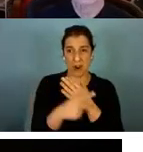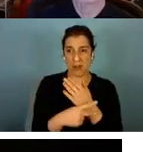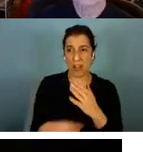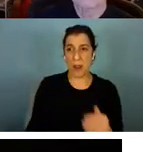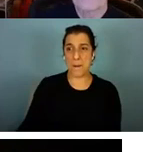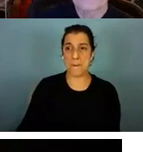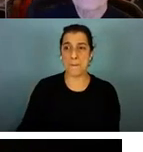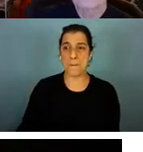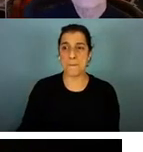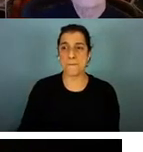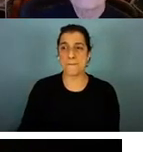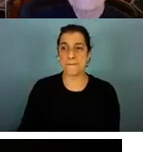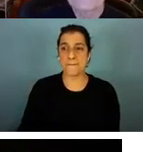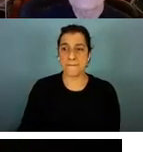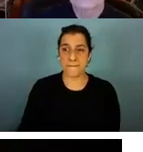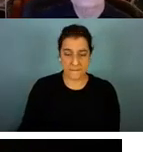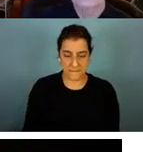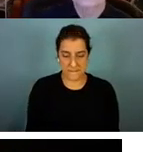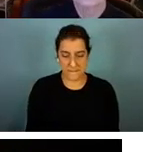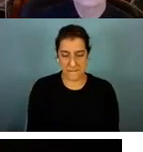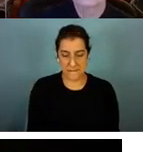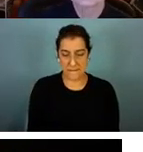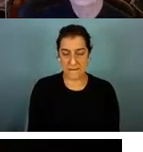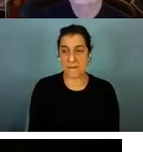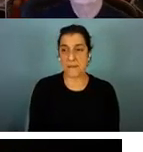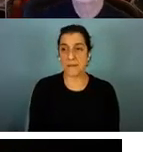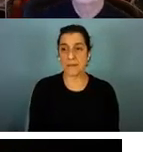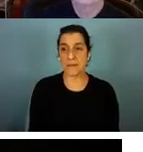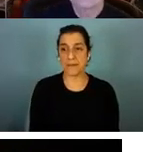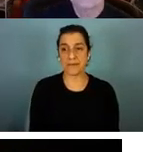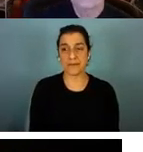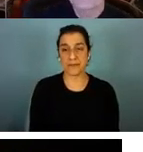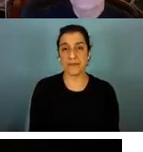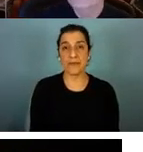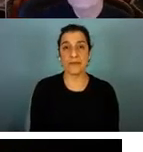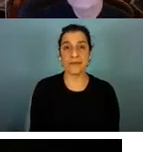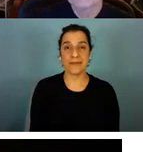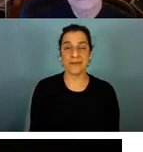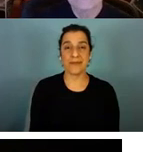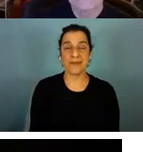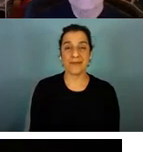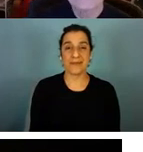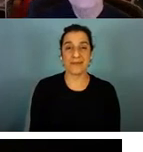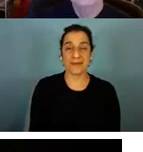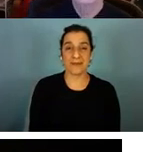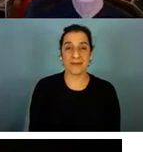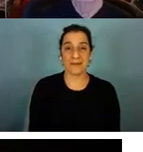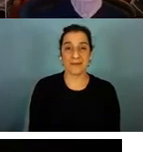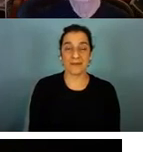Haverford, and Bring More by mentoring students, junior colleagues, and administrators who became allies.